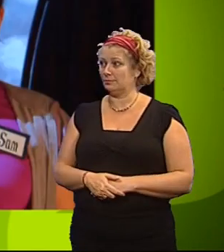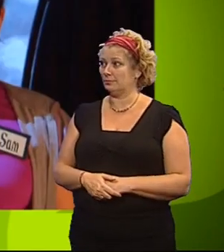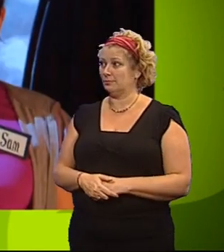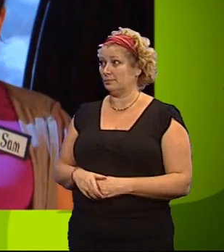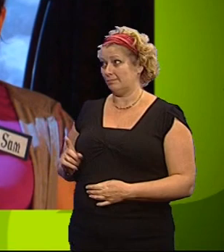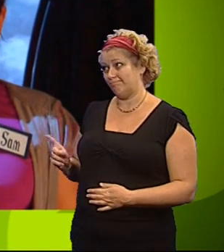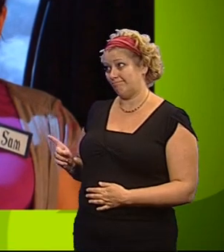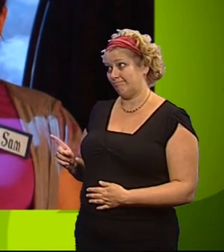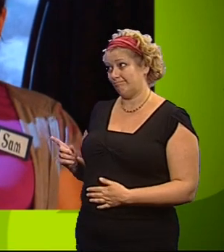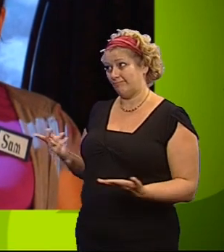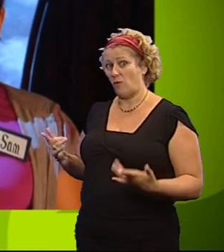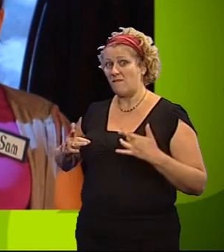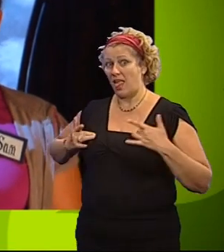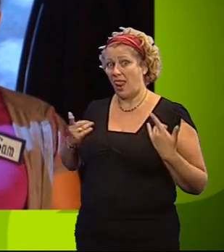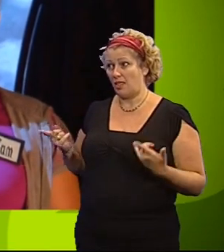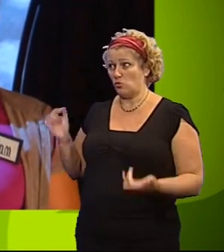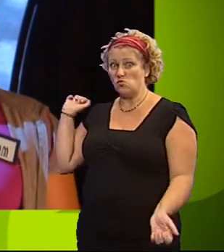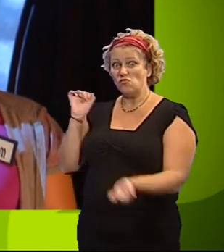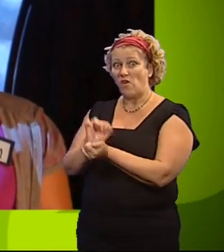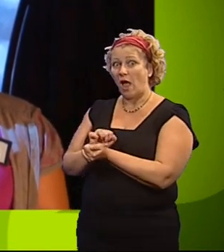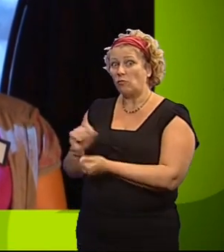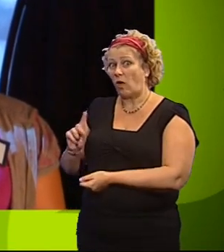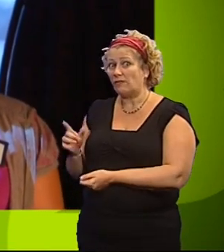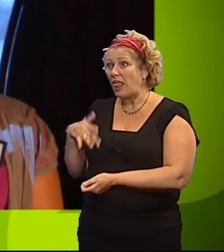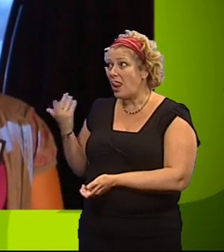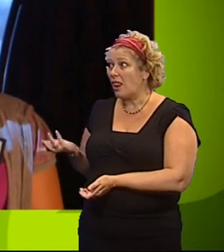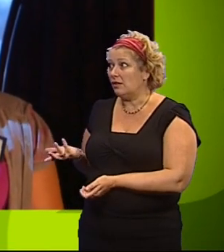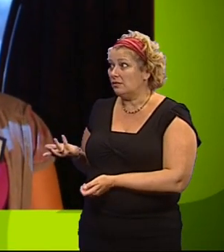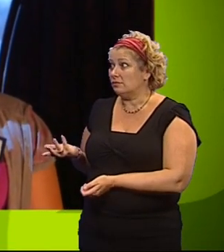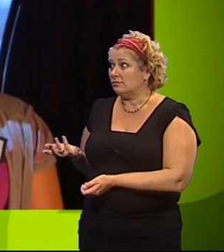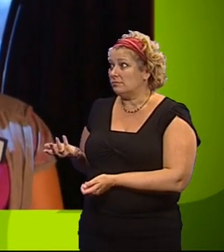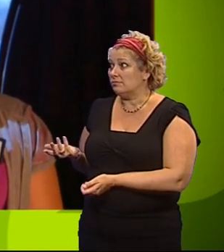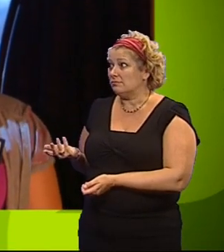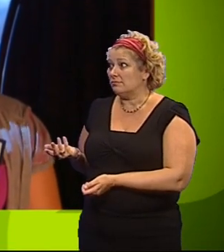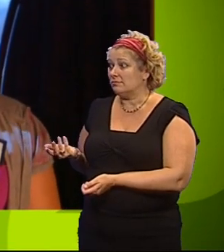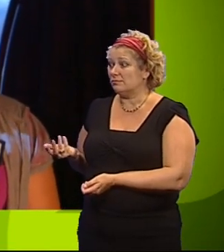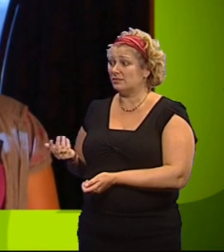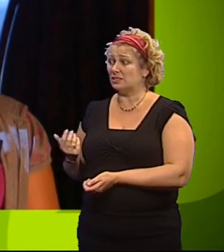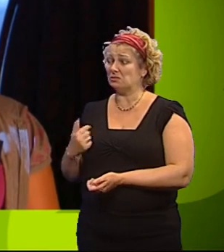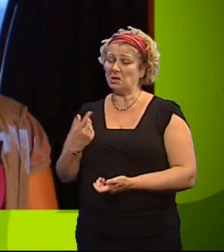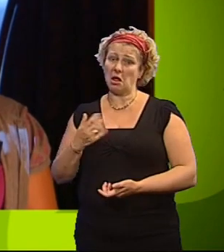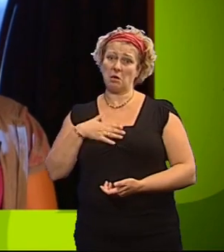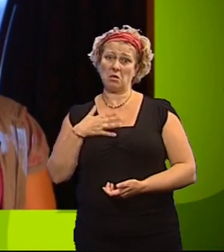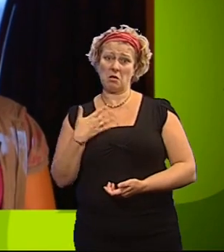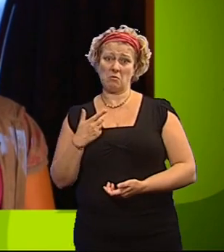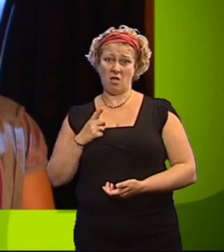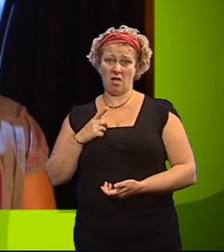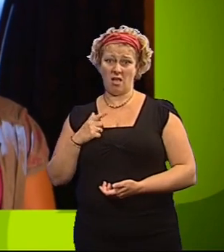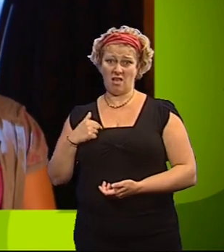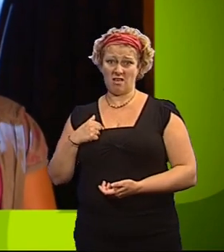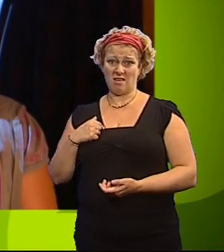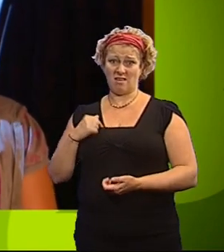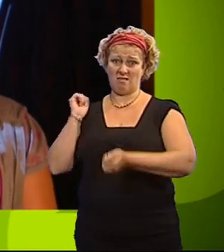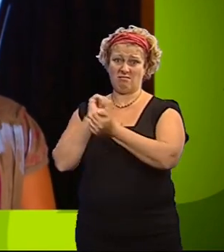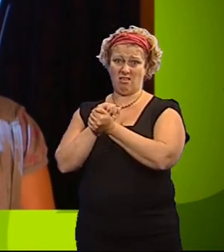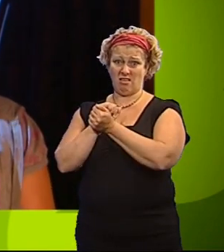Sam, how do you feel about being trapped? I feel okay, but I'm a bit upset because I got